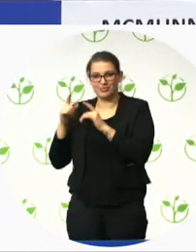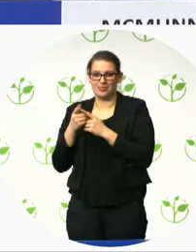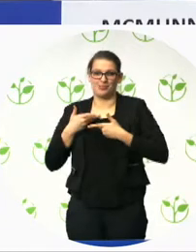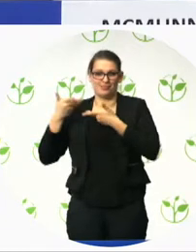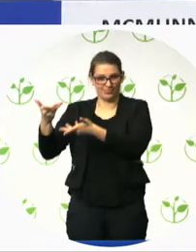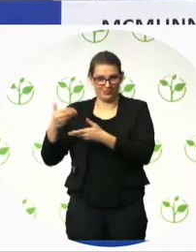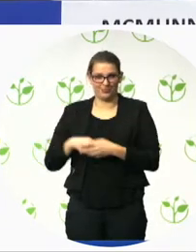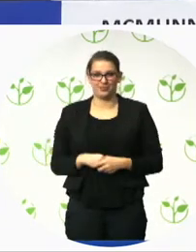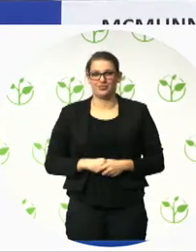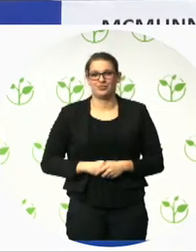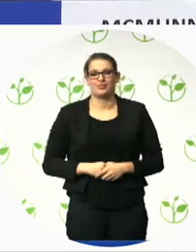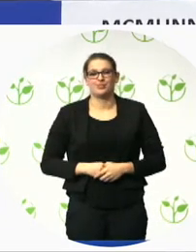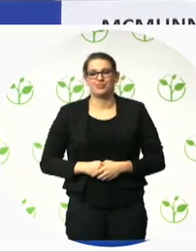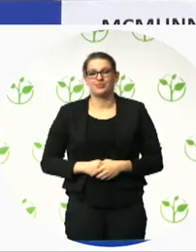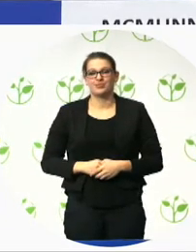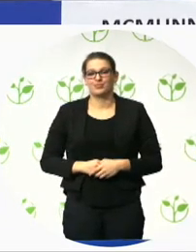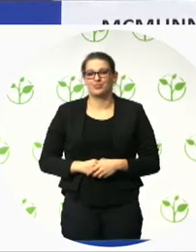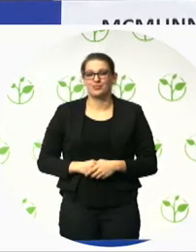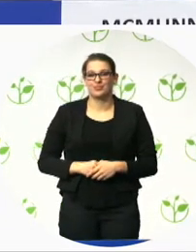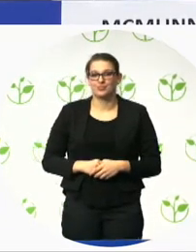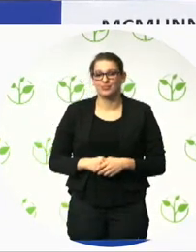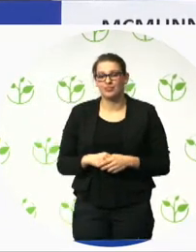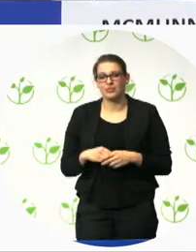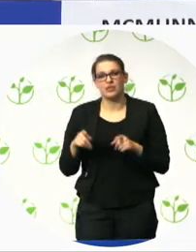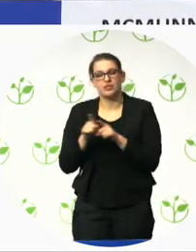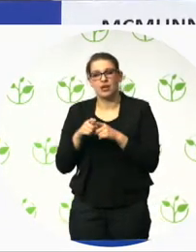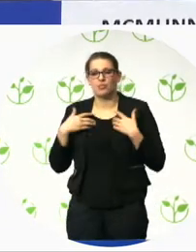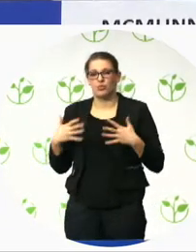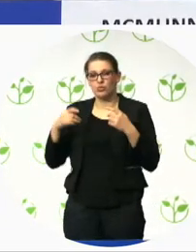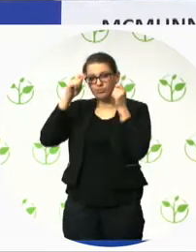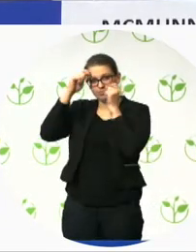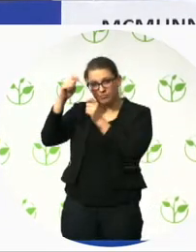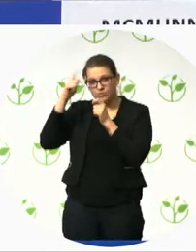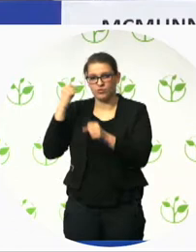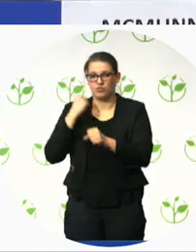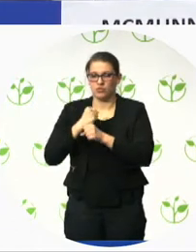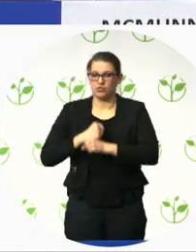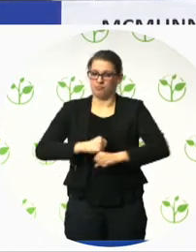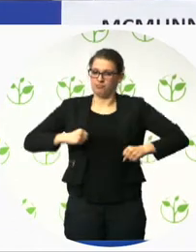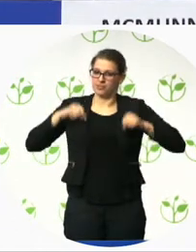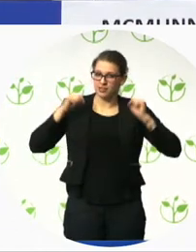to pull something like this together is just phenomenal. So, I congratulate you entirely.